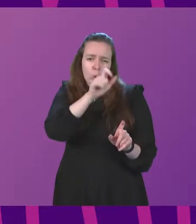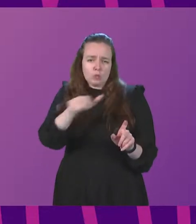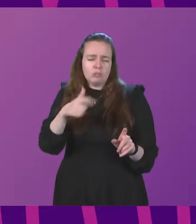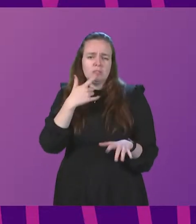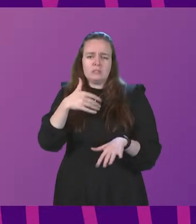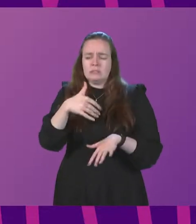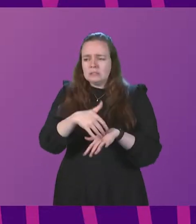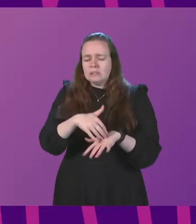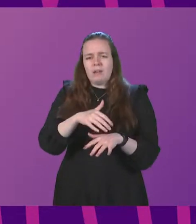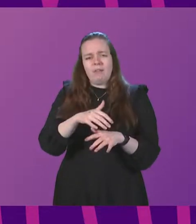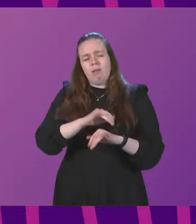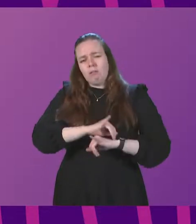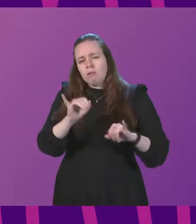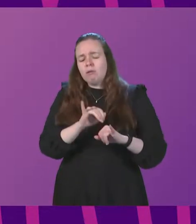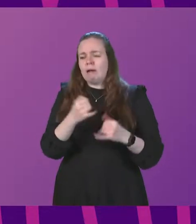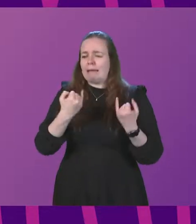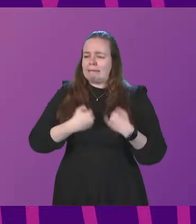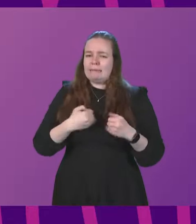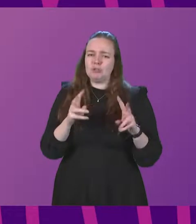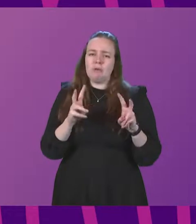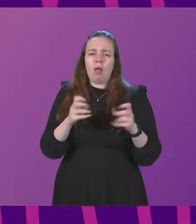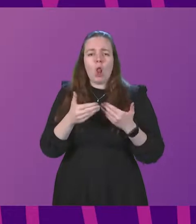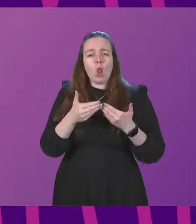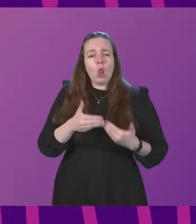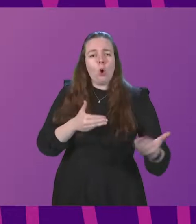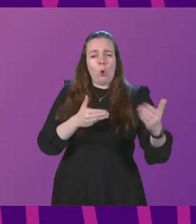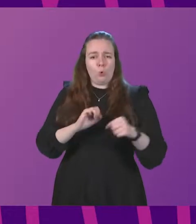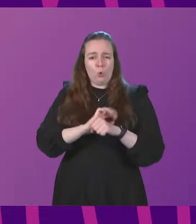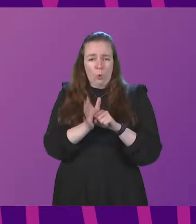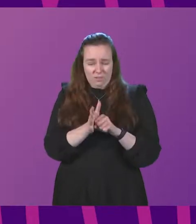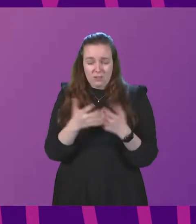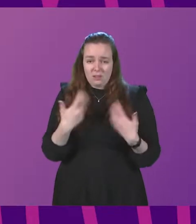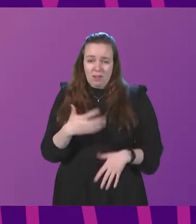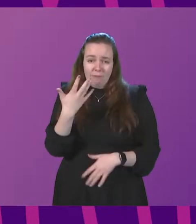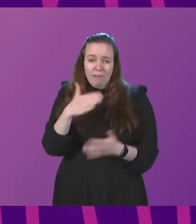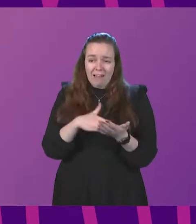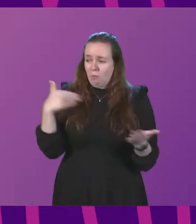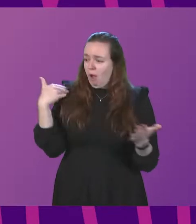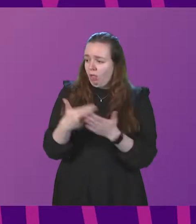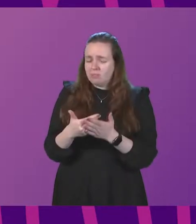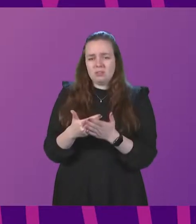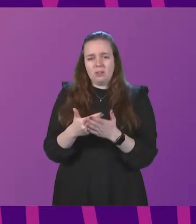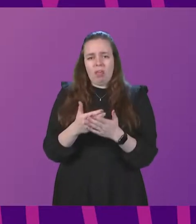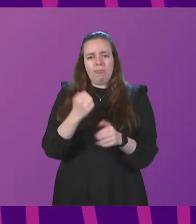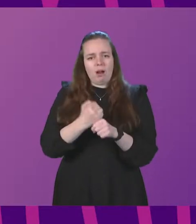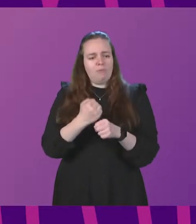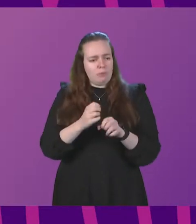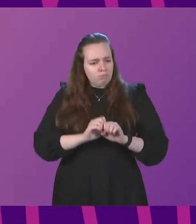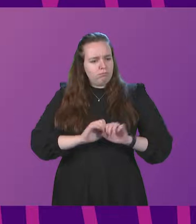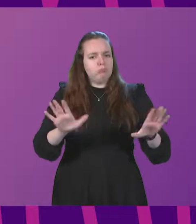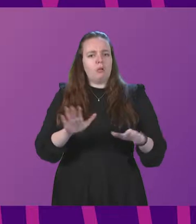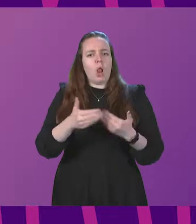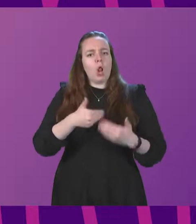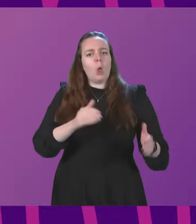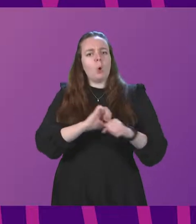debilitating condition of long COVID. It is five months since the Scottish Government published its long COVID strategy. But